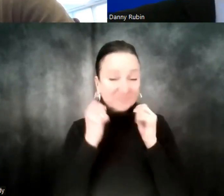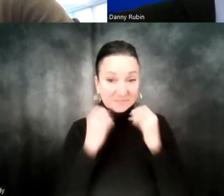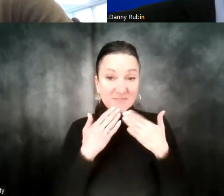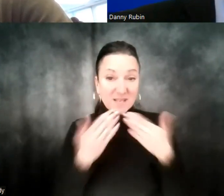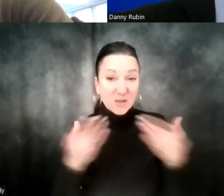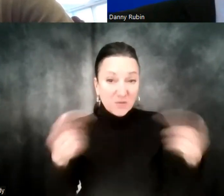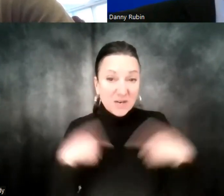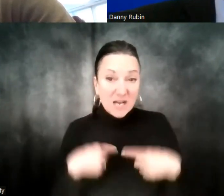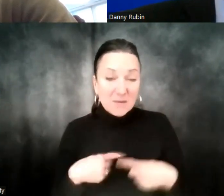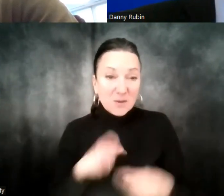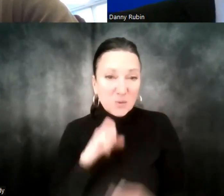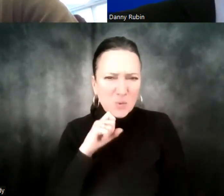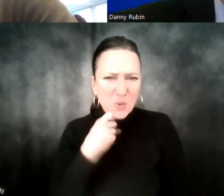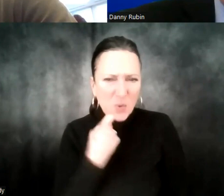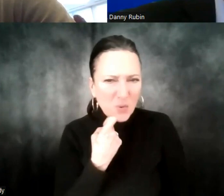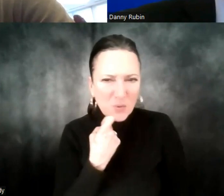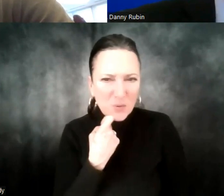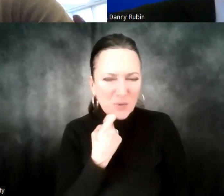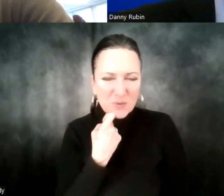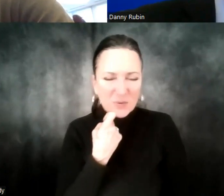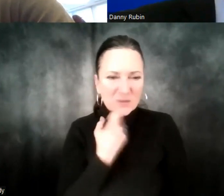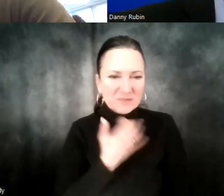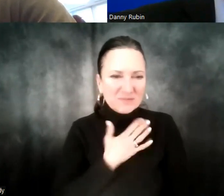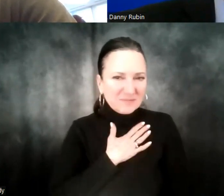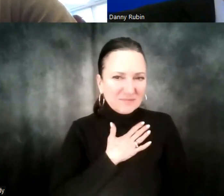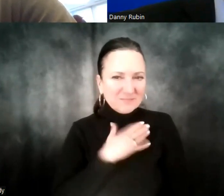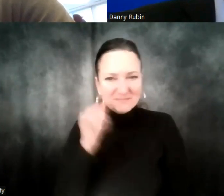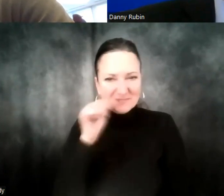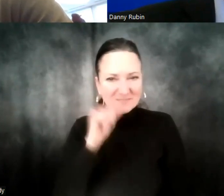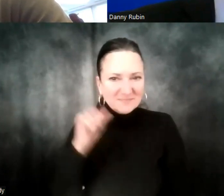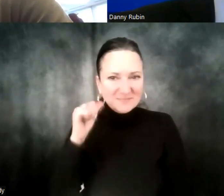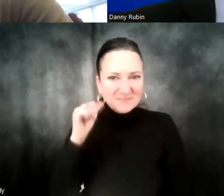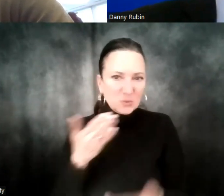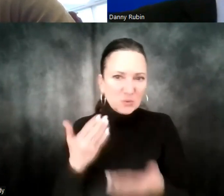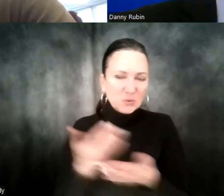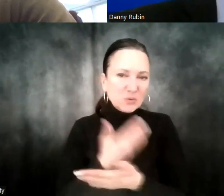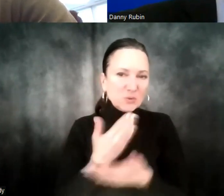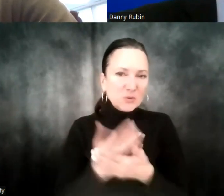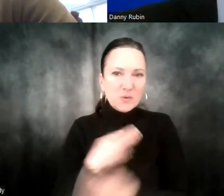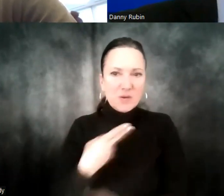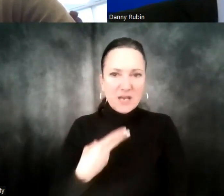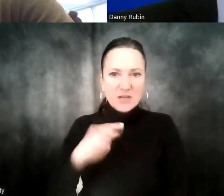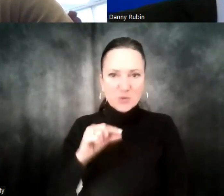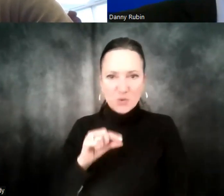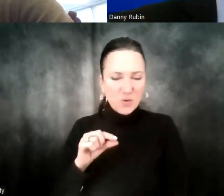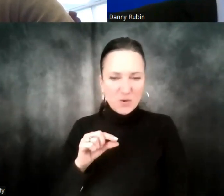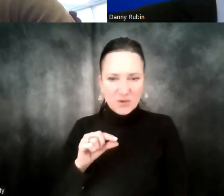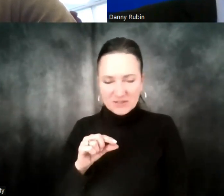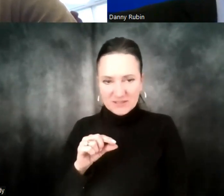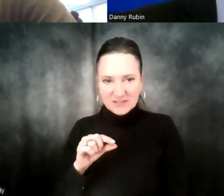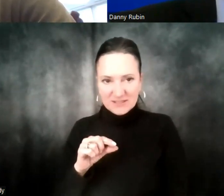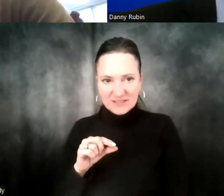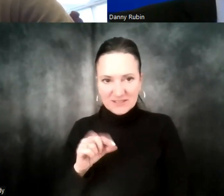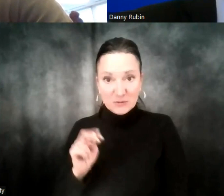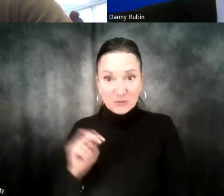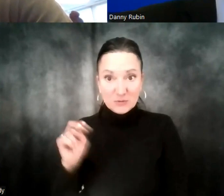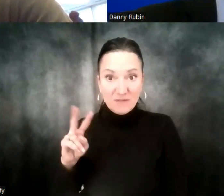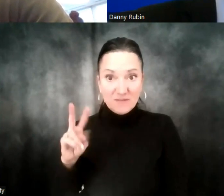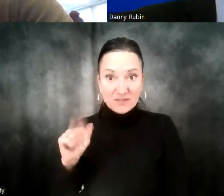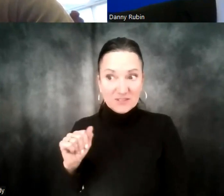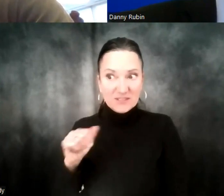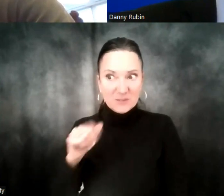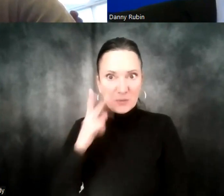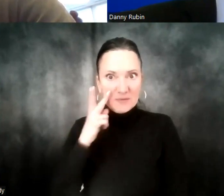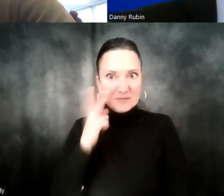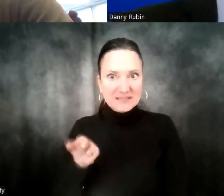Really, really cool to hear from you from Amazon's new headquarters, which was much talked about in the news the last few